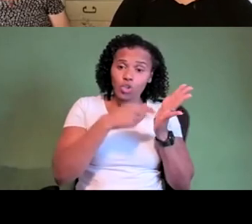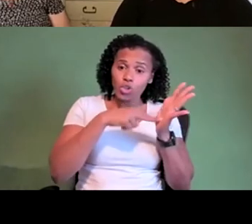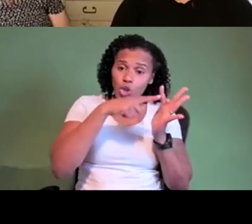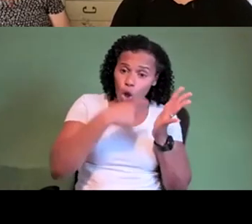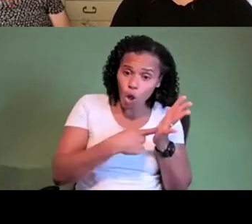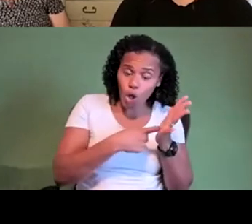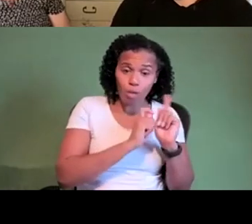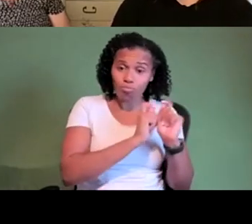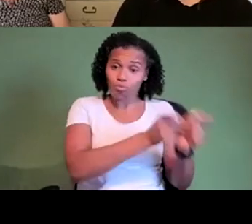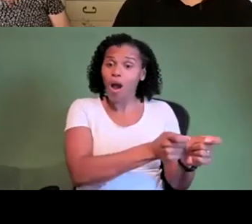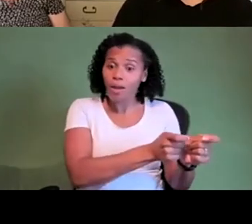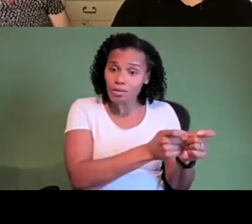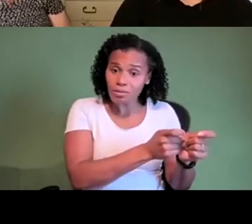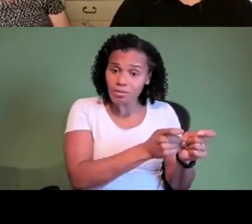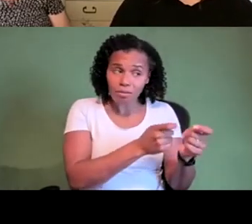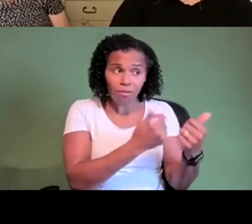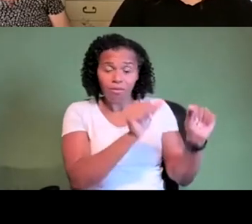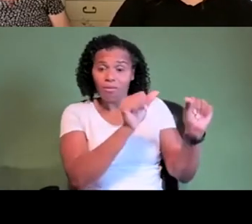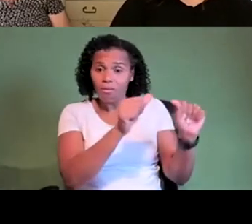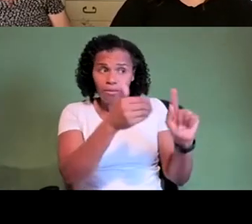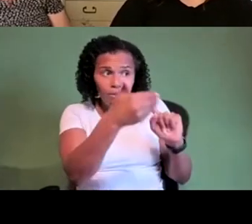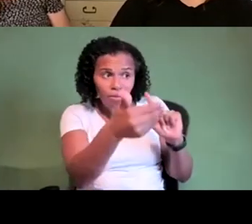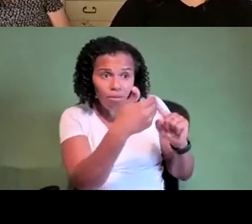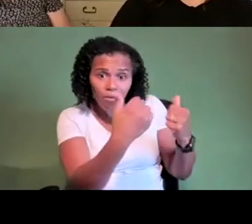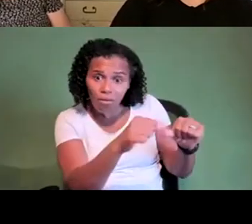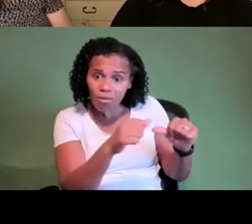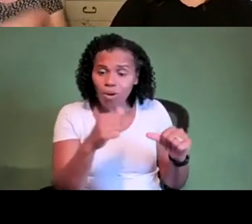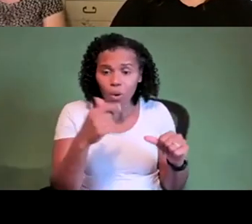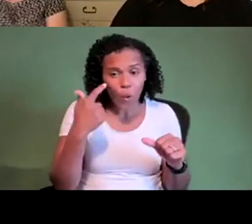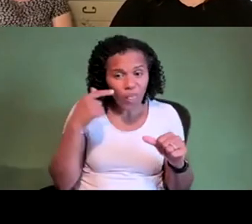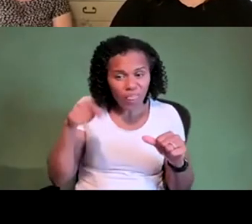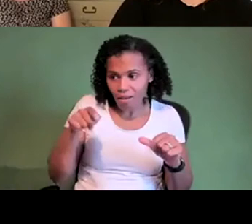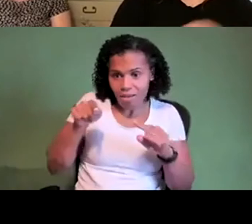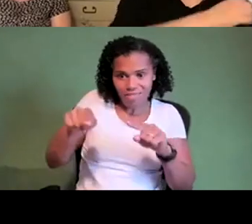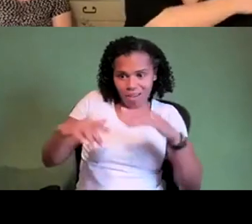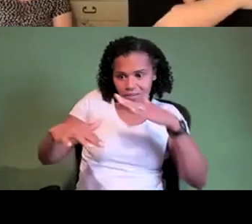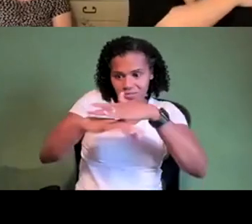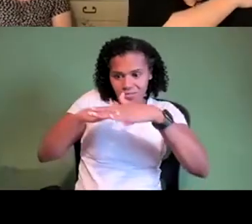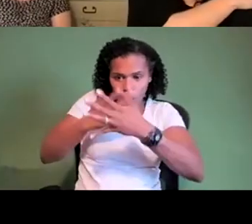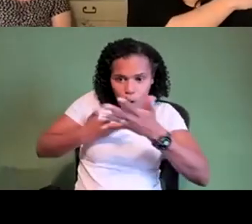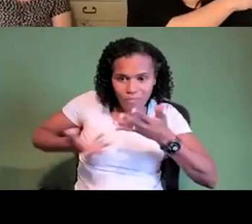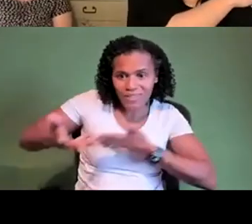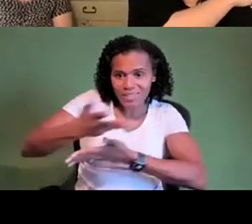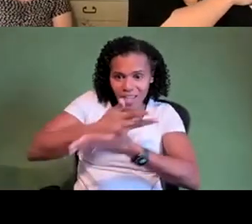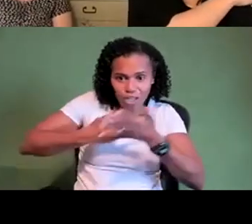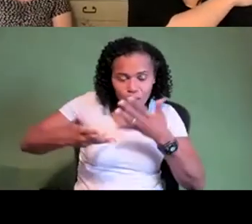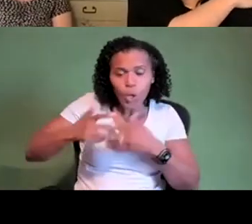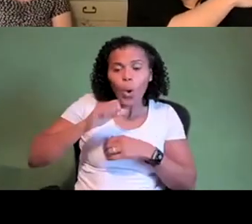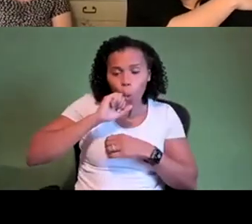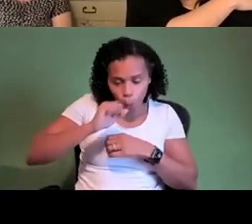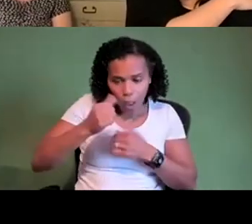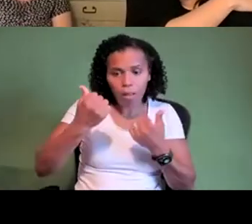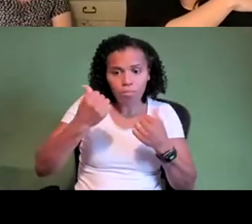this kind of uh conversation that's happening in the arts at the moment is going to make a change that might